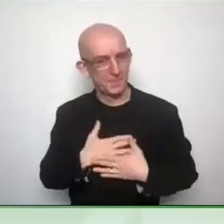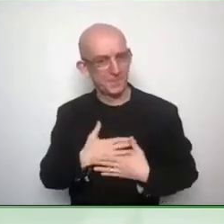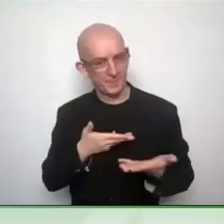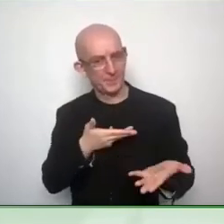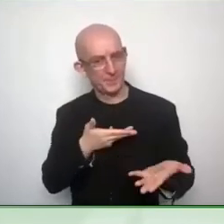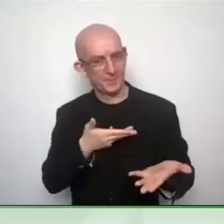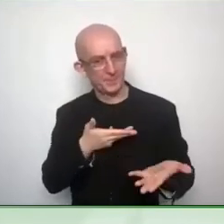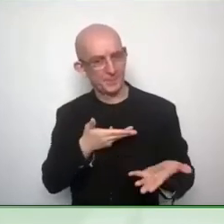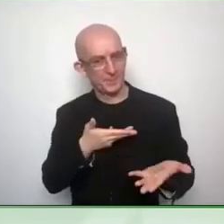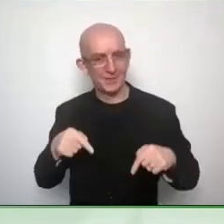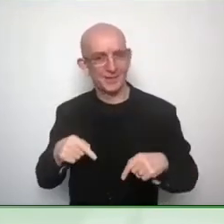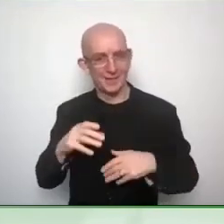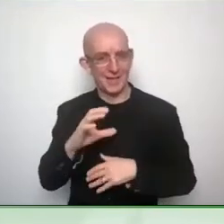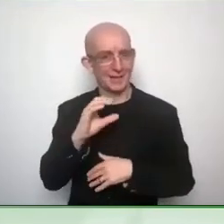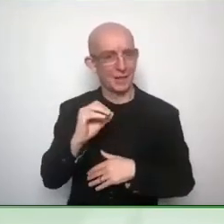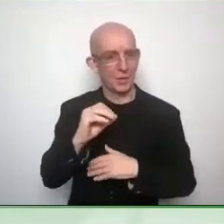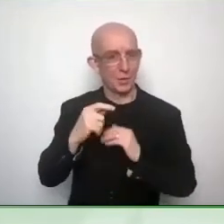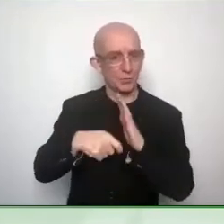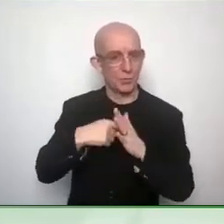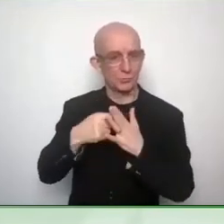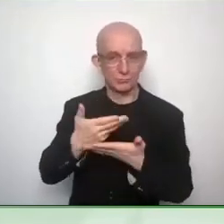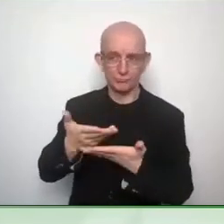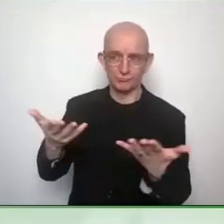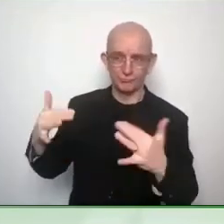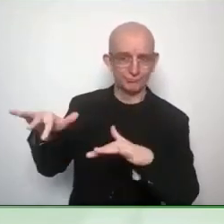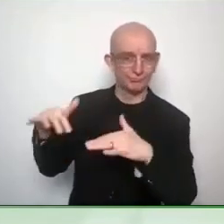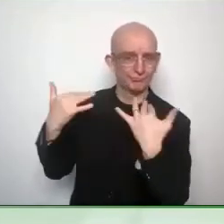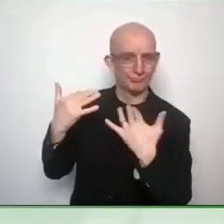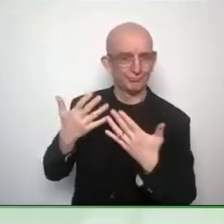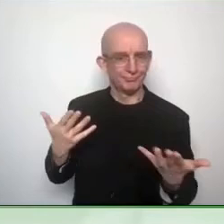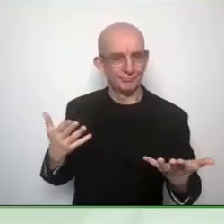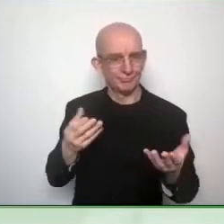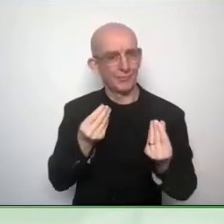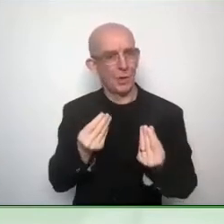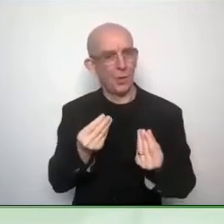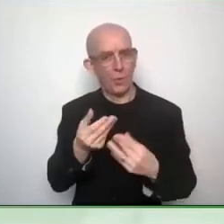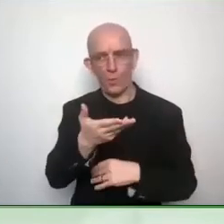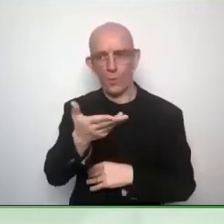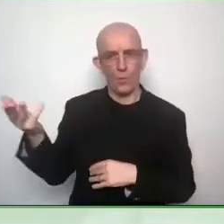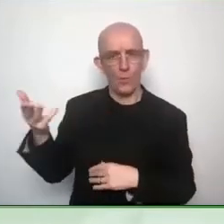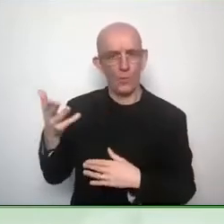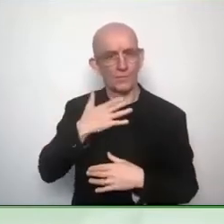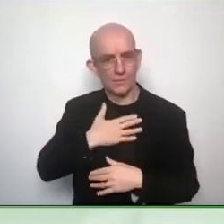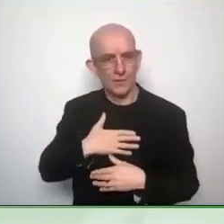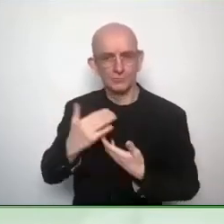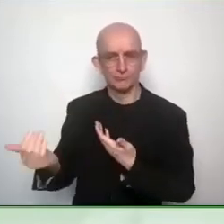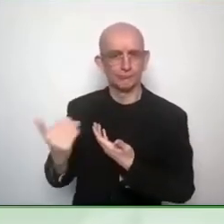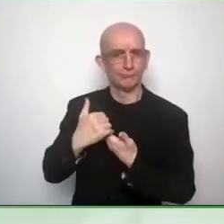to fulfill the mission, to get engaged, to tap into the potential of AAA-TE?